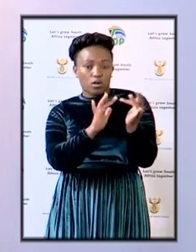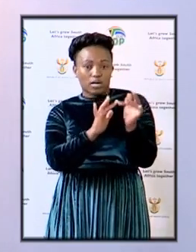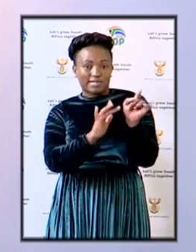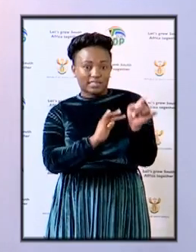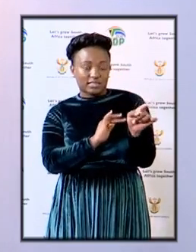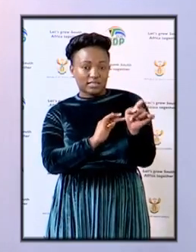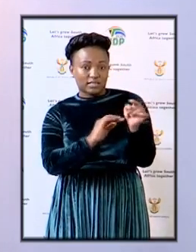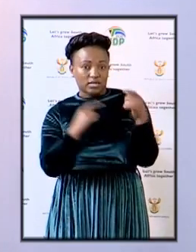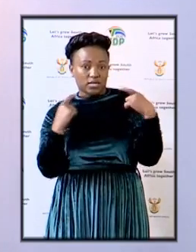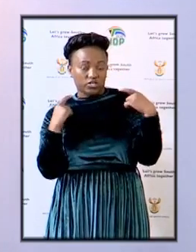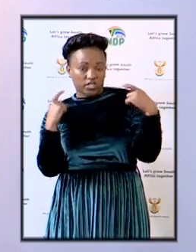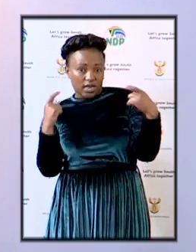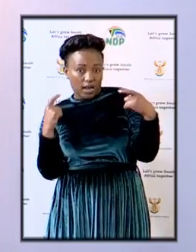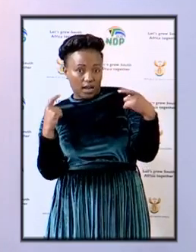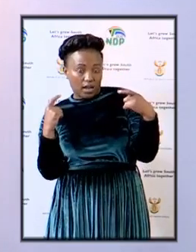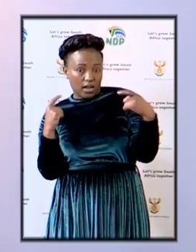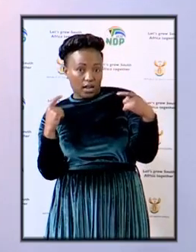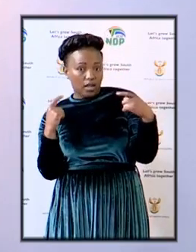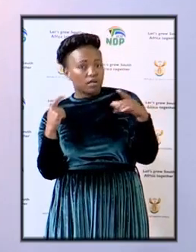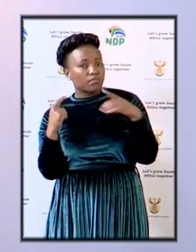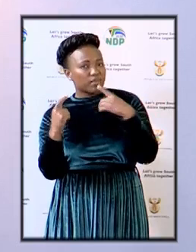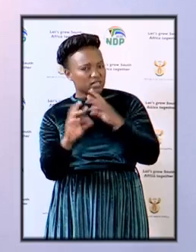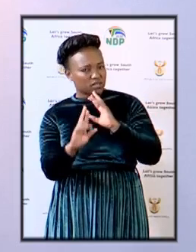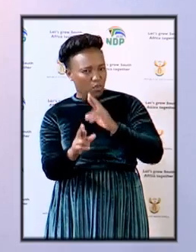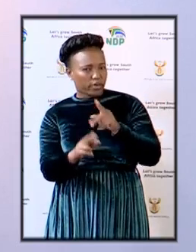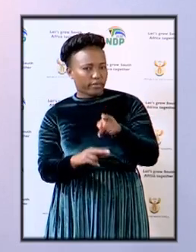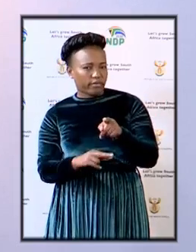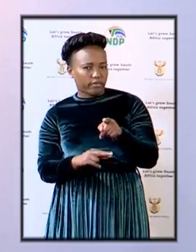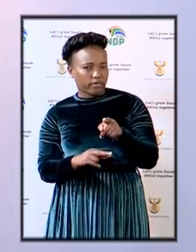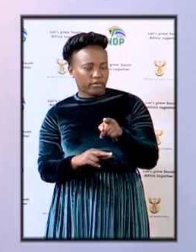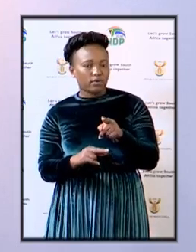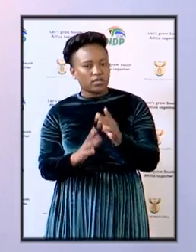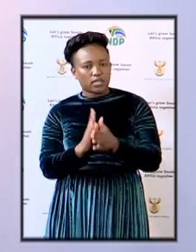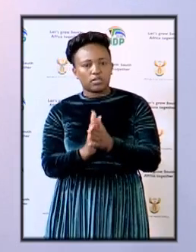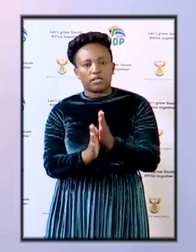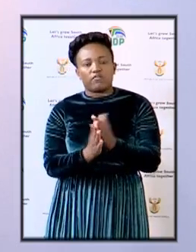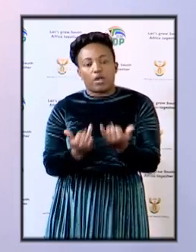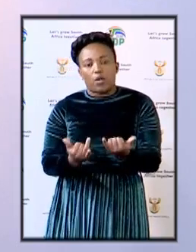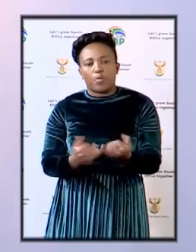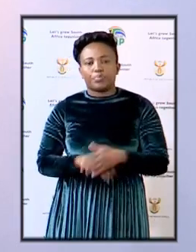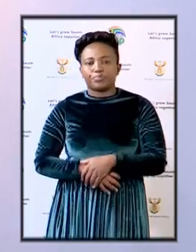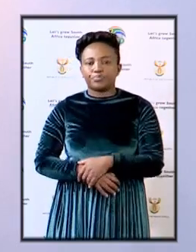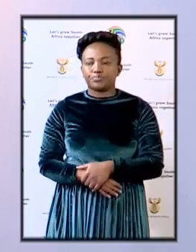VBS can the general speak to this please that's it for now chair